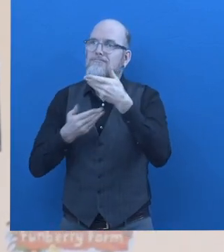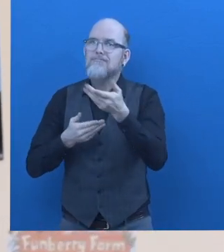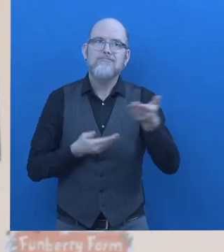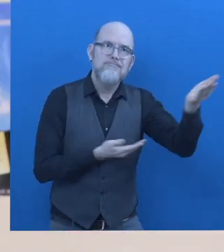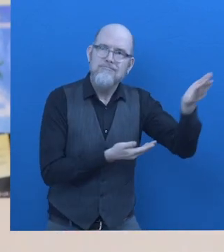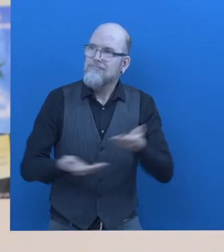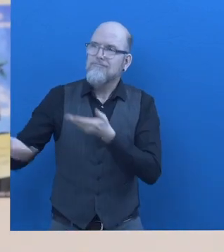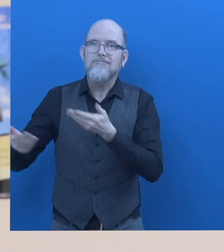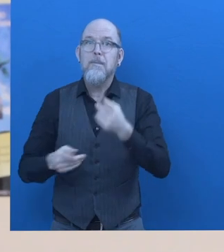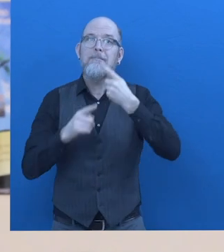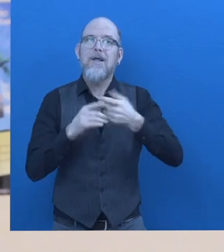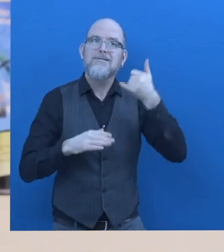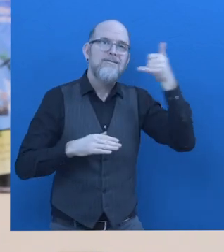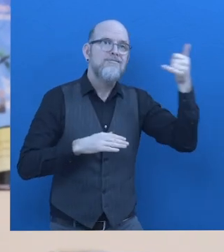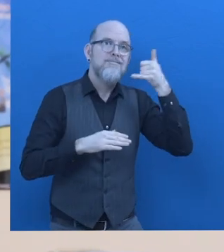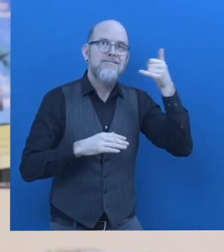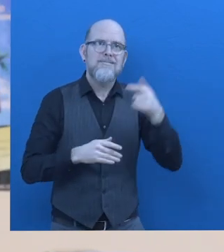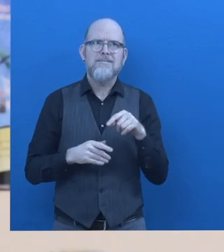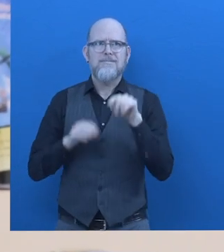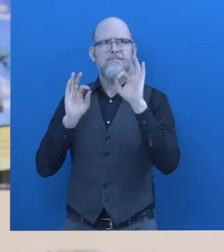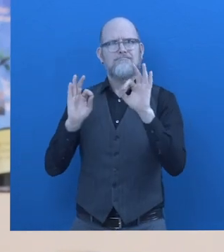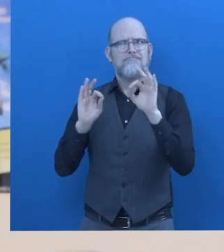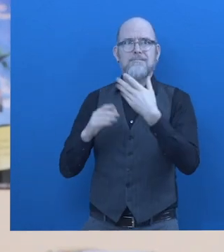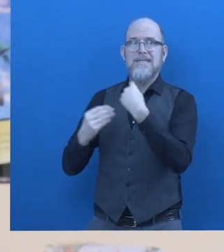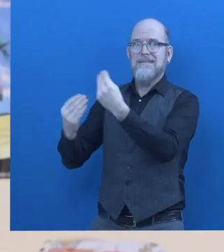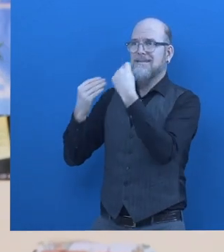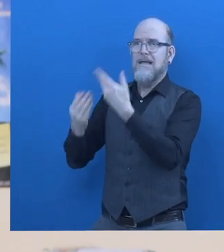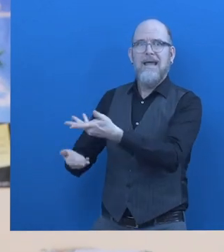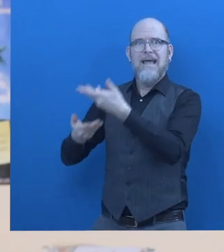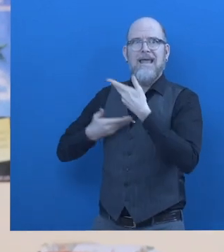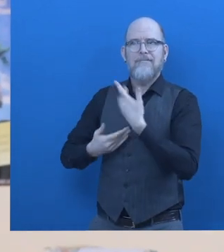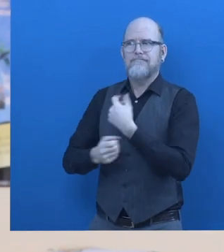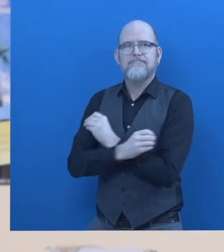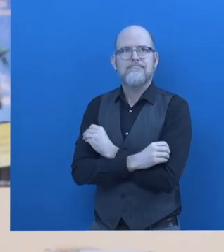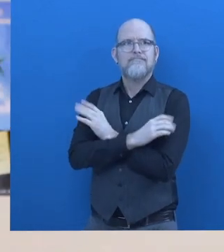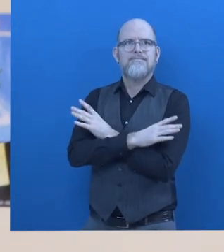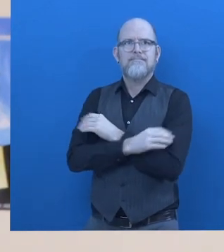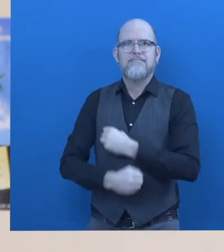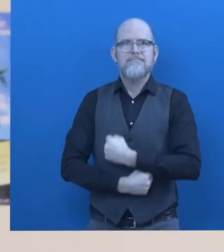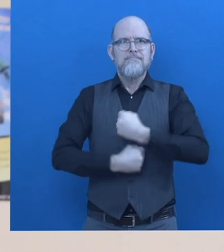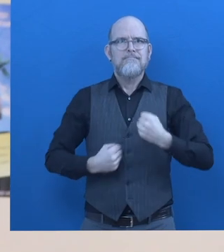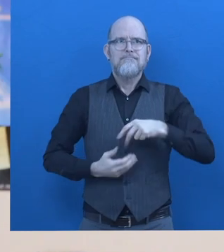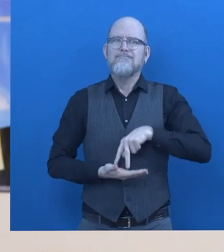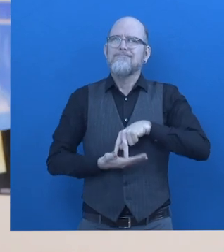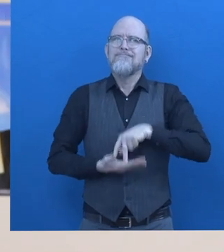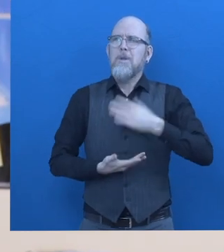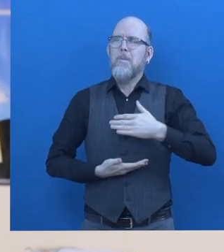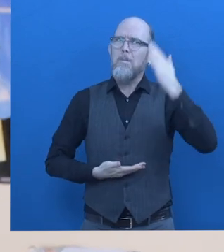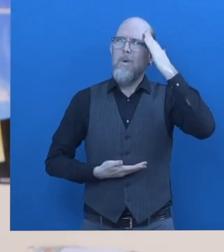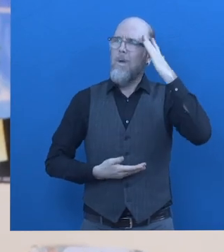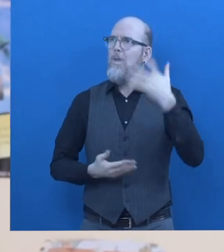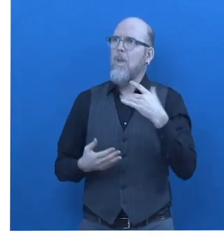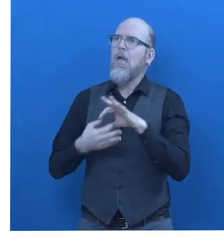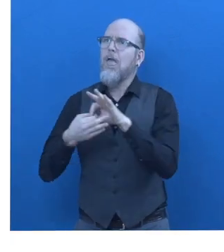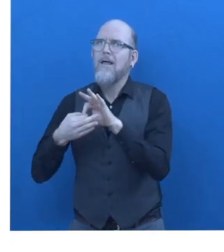telephone. The training has made me more confident and independent and has changed my